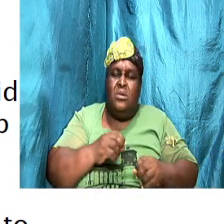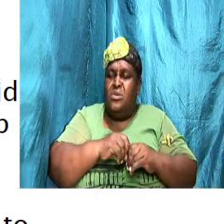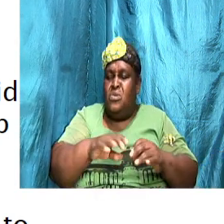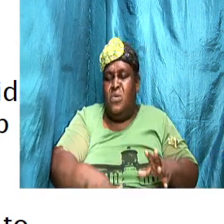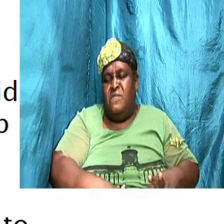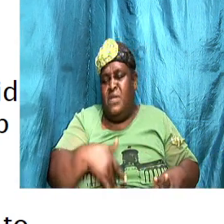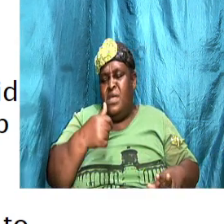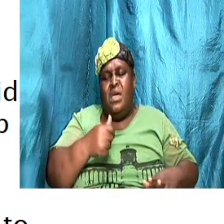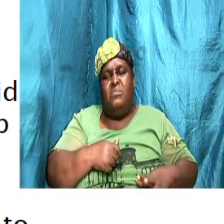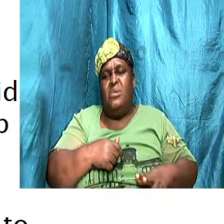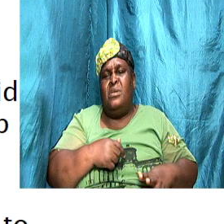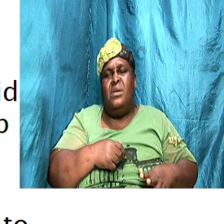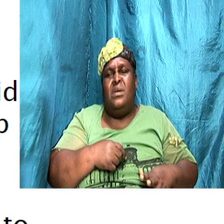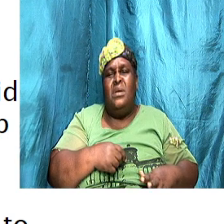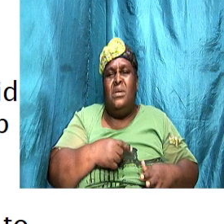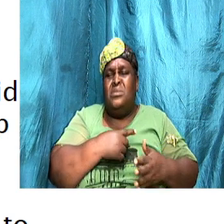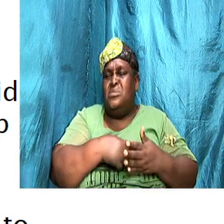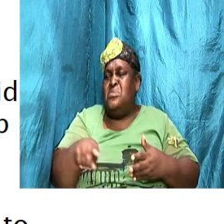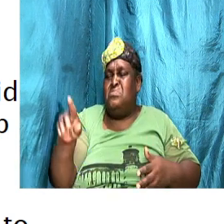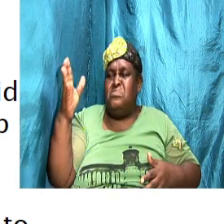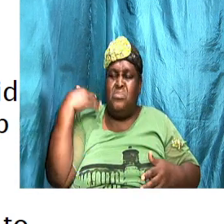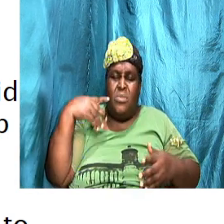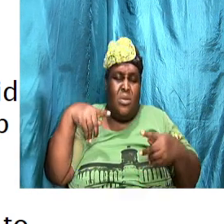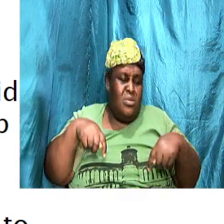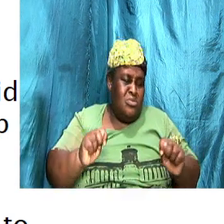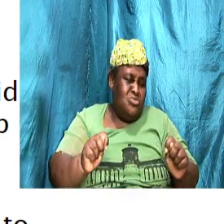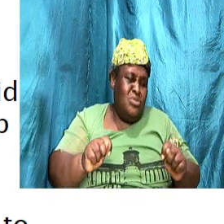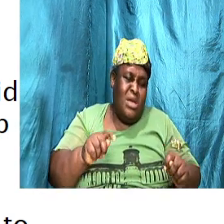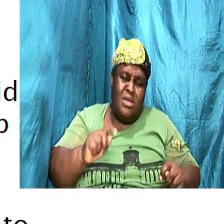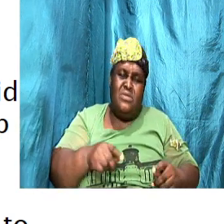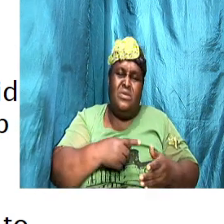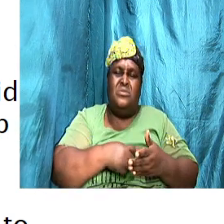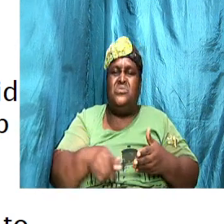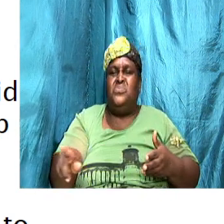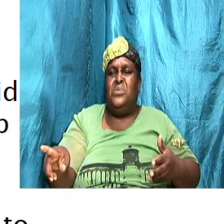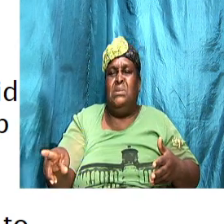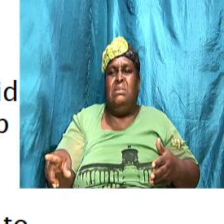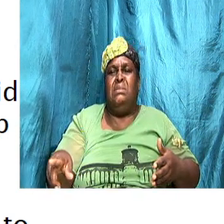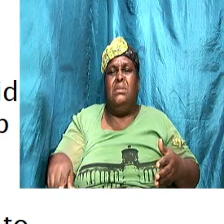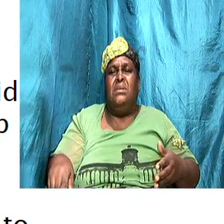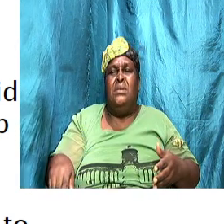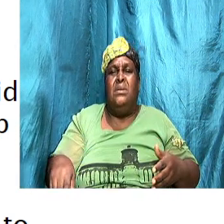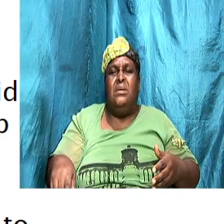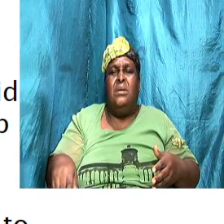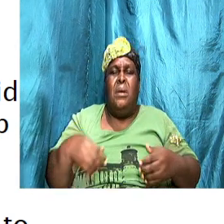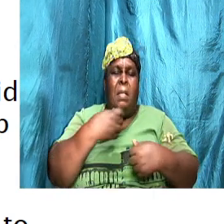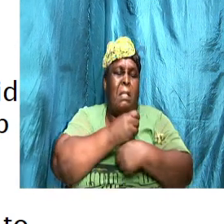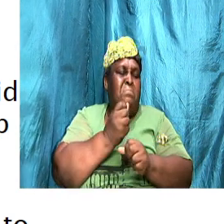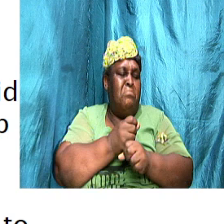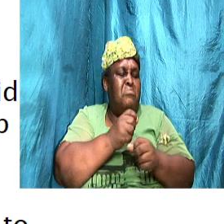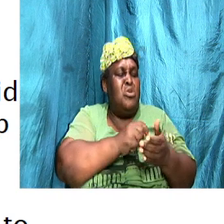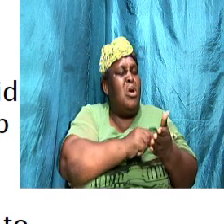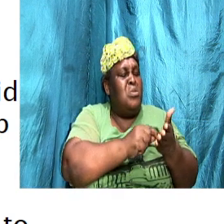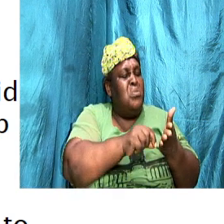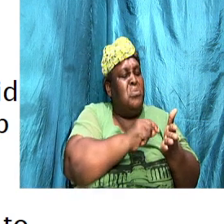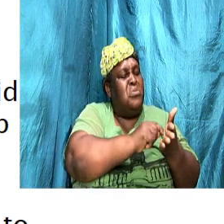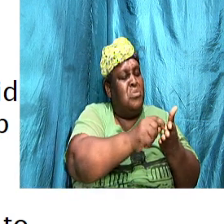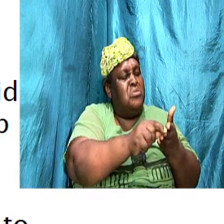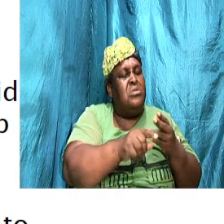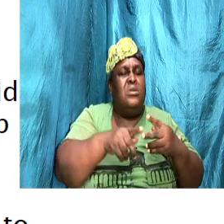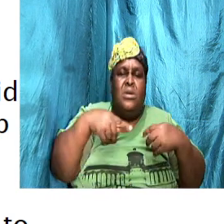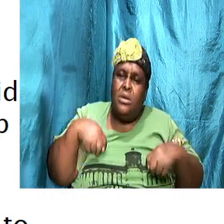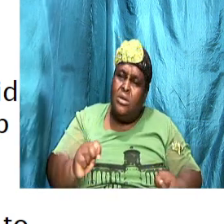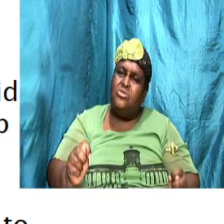I tried and this week I fall off so just make a mental note and then try